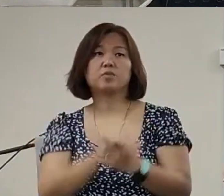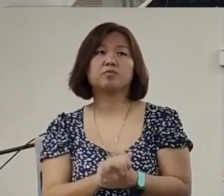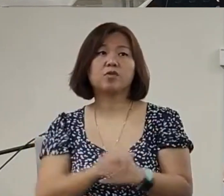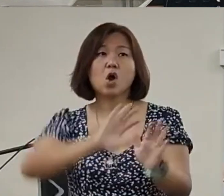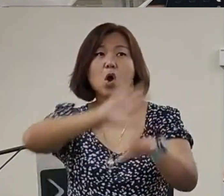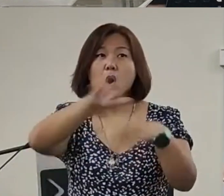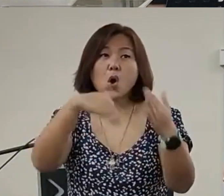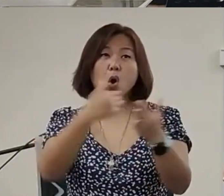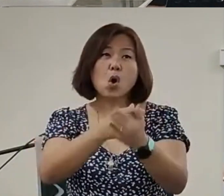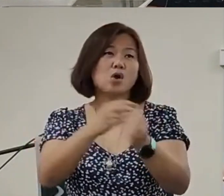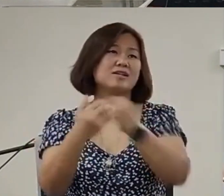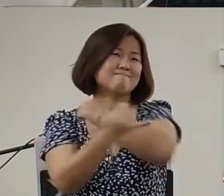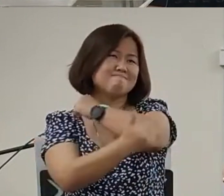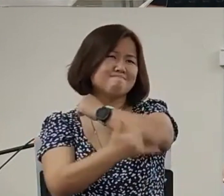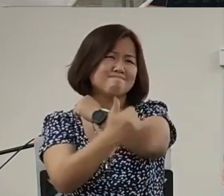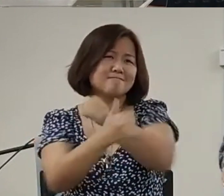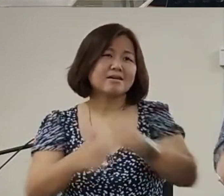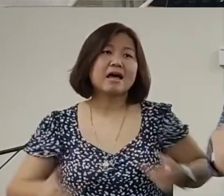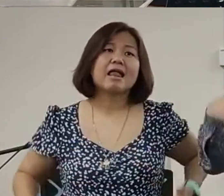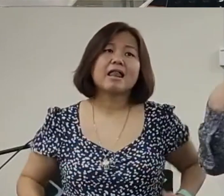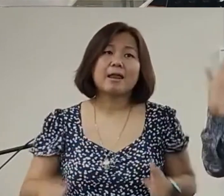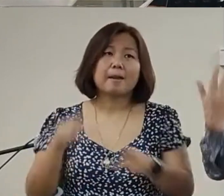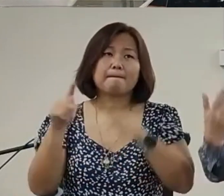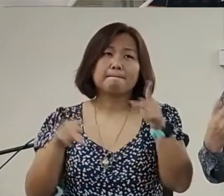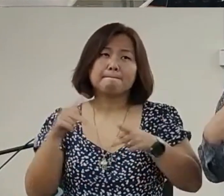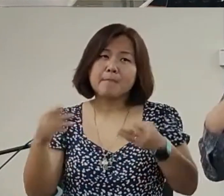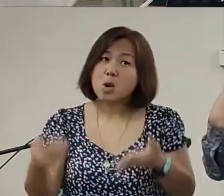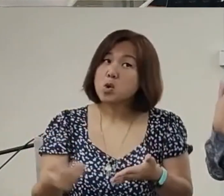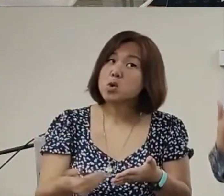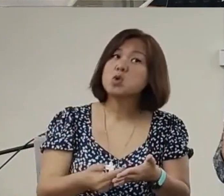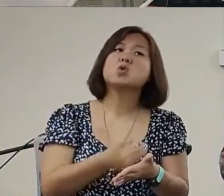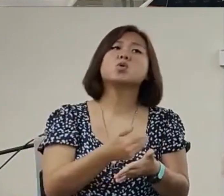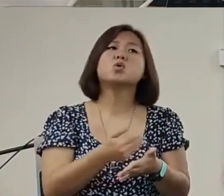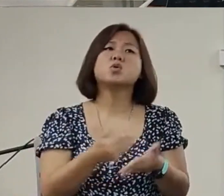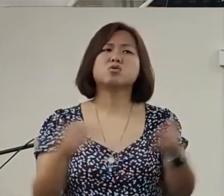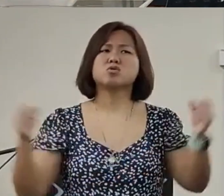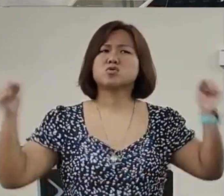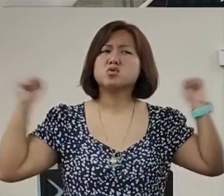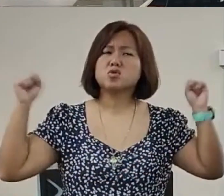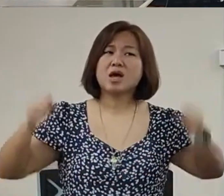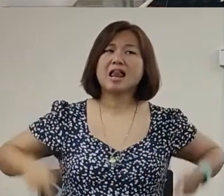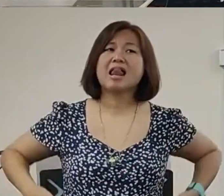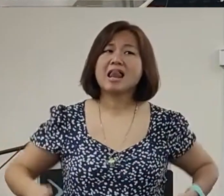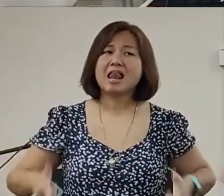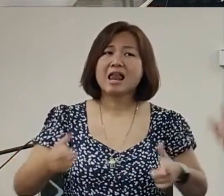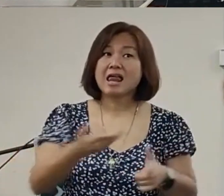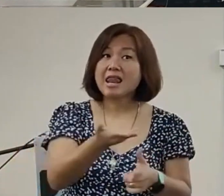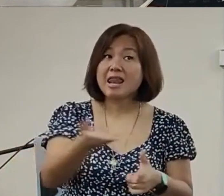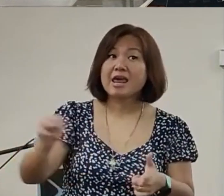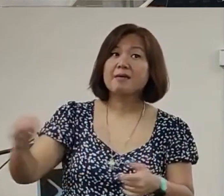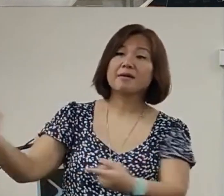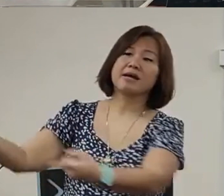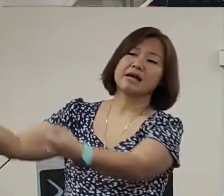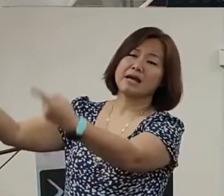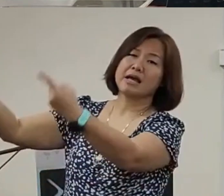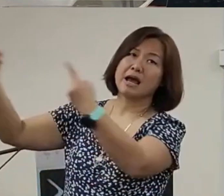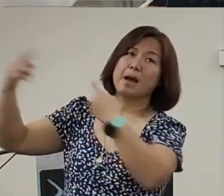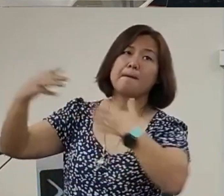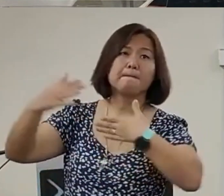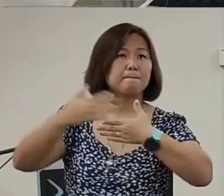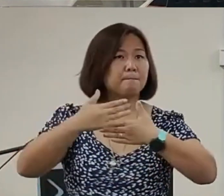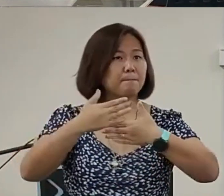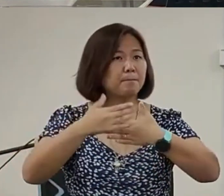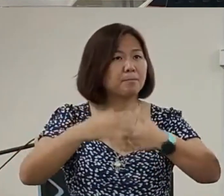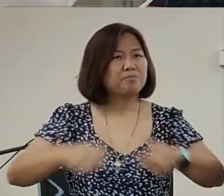landsAnd let the people renew their strengthLet them come nearThen